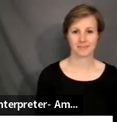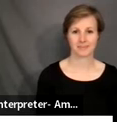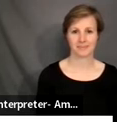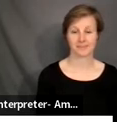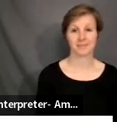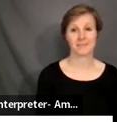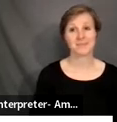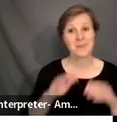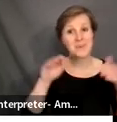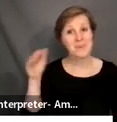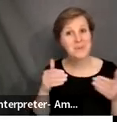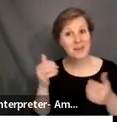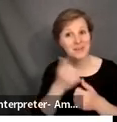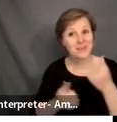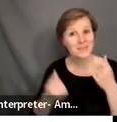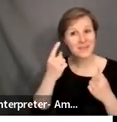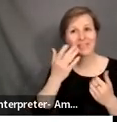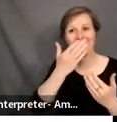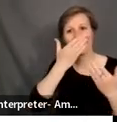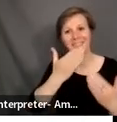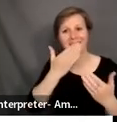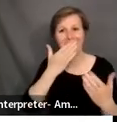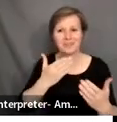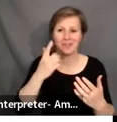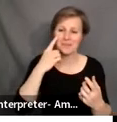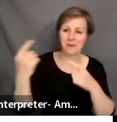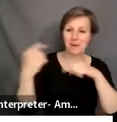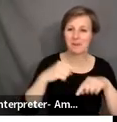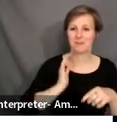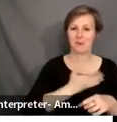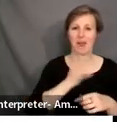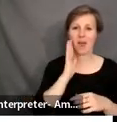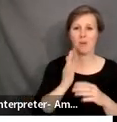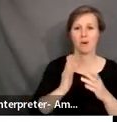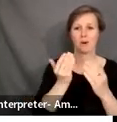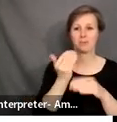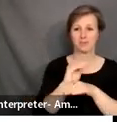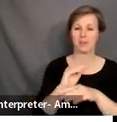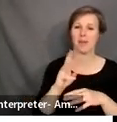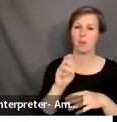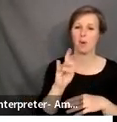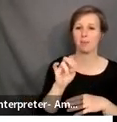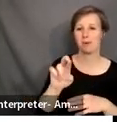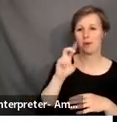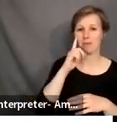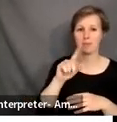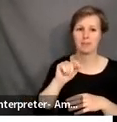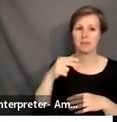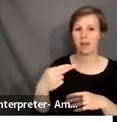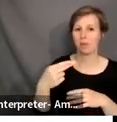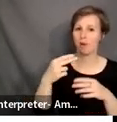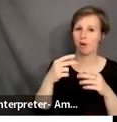Welcome, everyone. Thank you so much for attending our webinar this evening from the town hall series, Critical